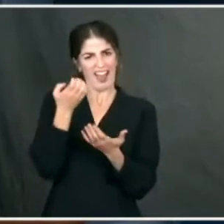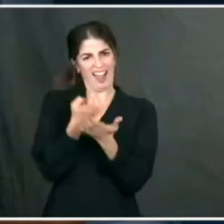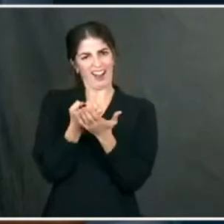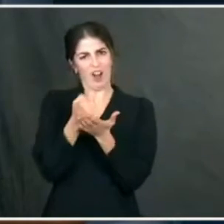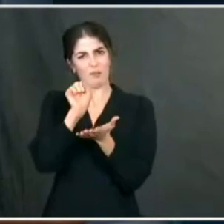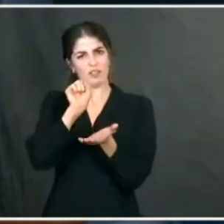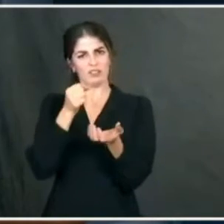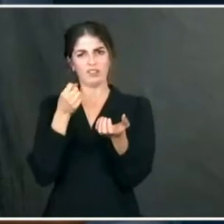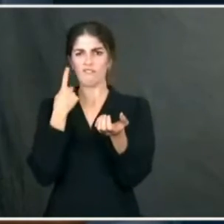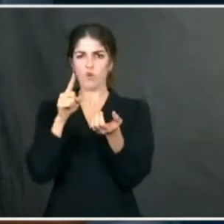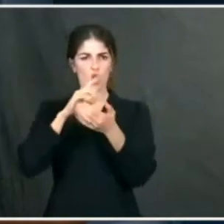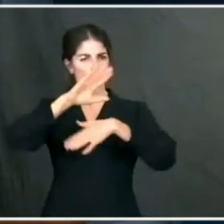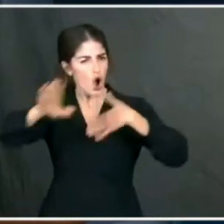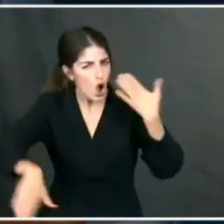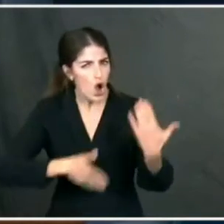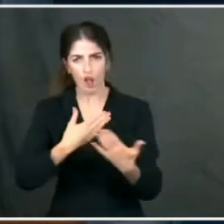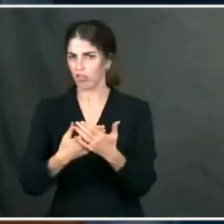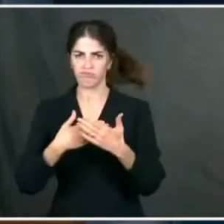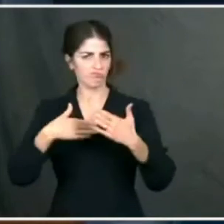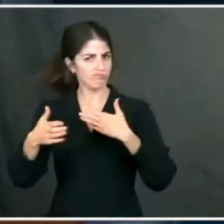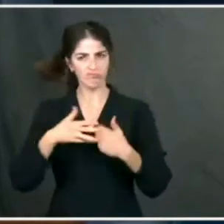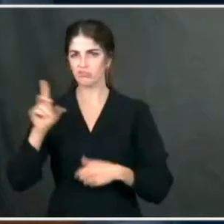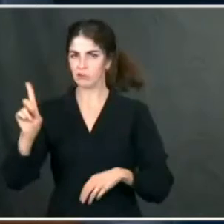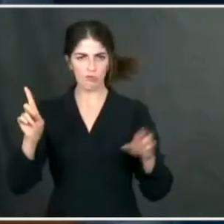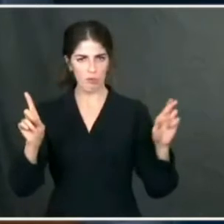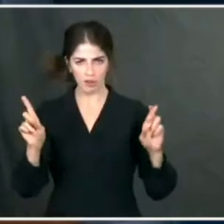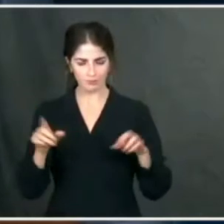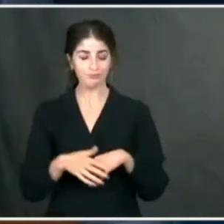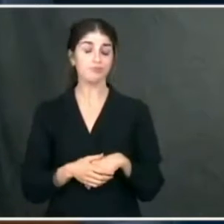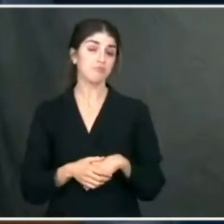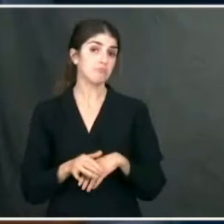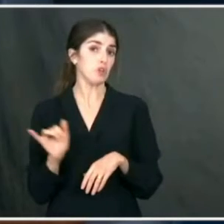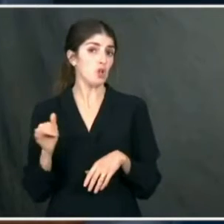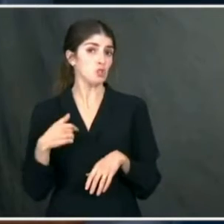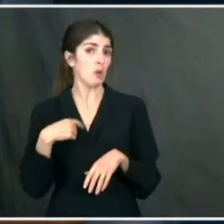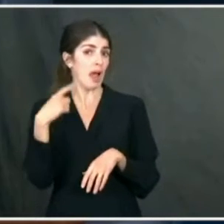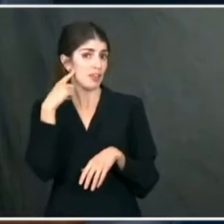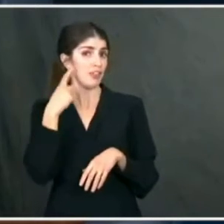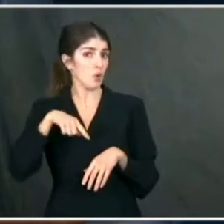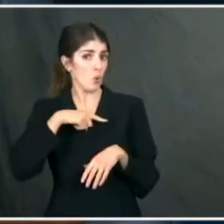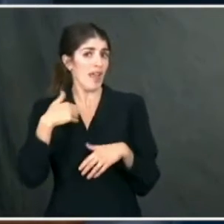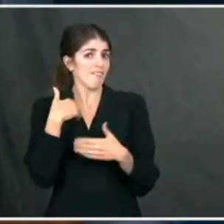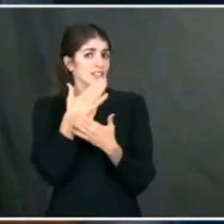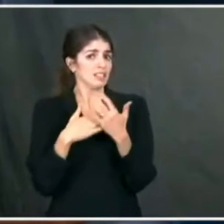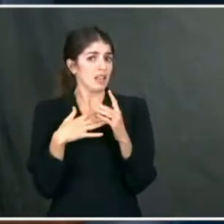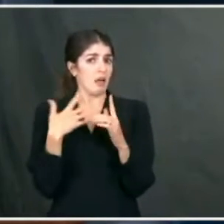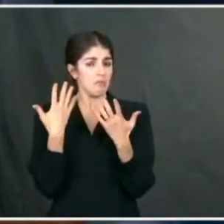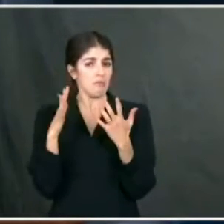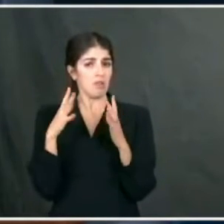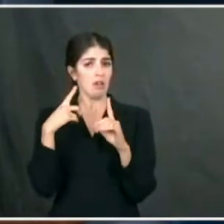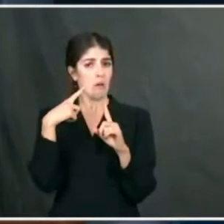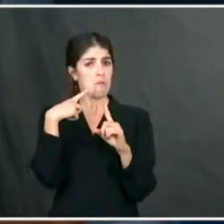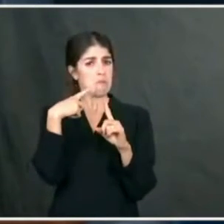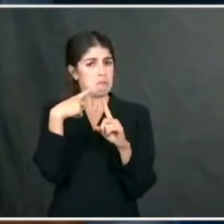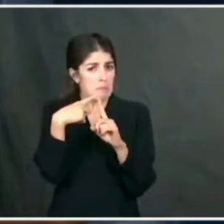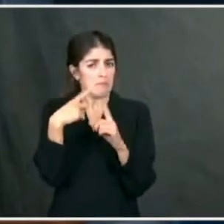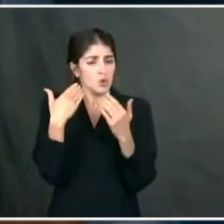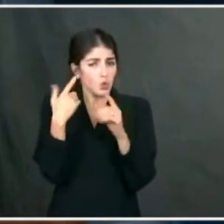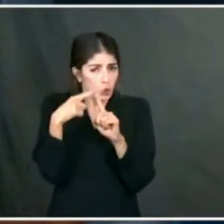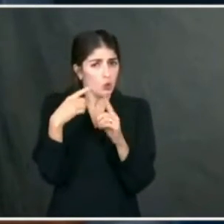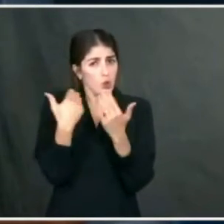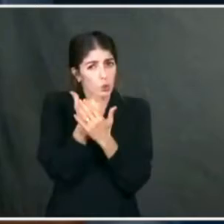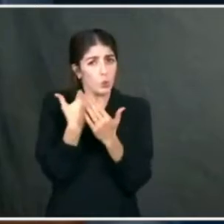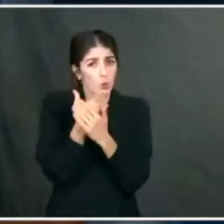support. I will also say that we've also had some positive developments on our confirmations and our nominees.